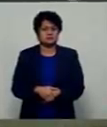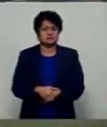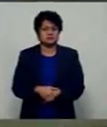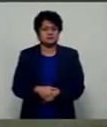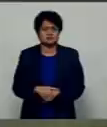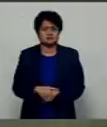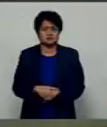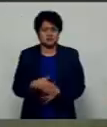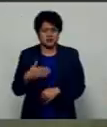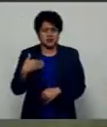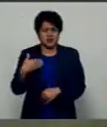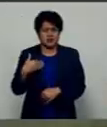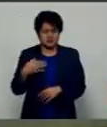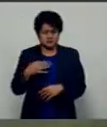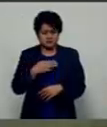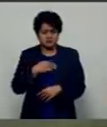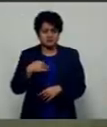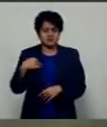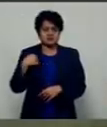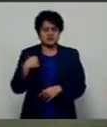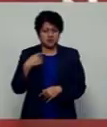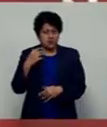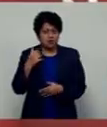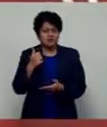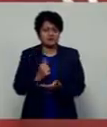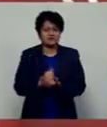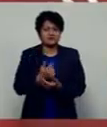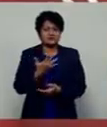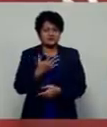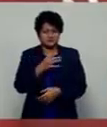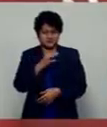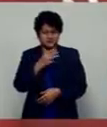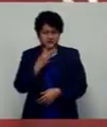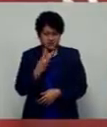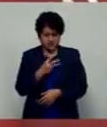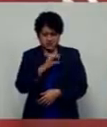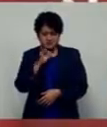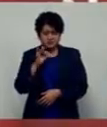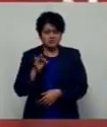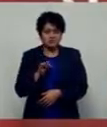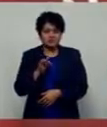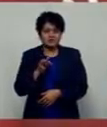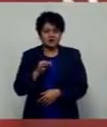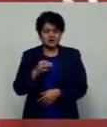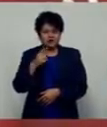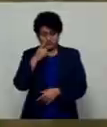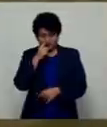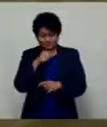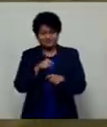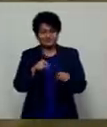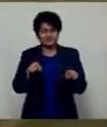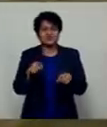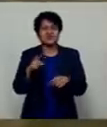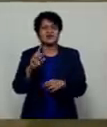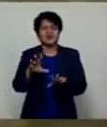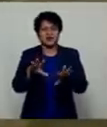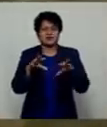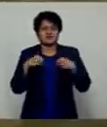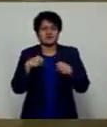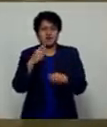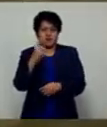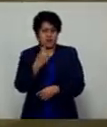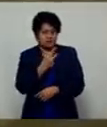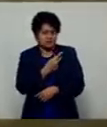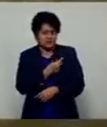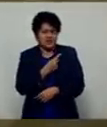The health ministry has confirmed that at least 53 percent of the target population have received at least one dose, with 8